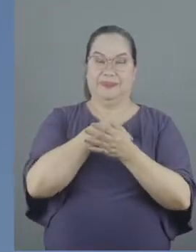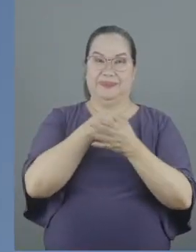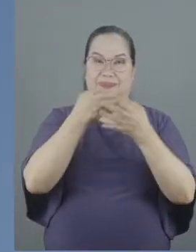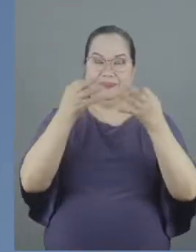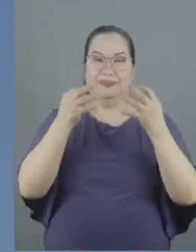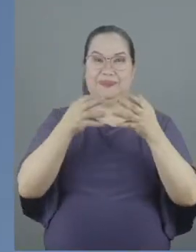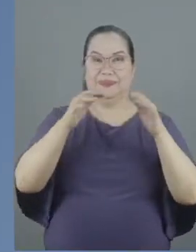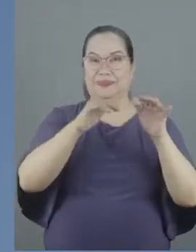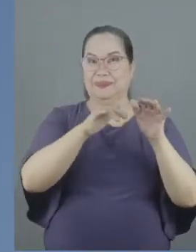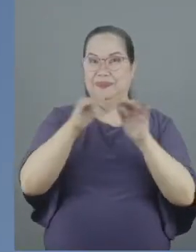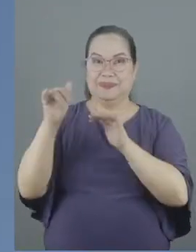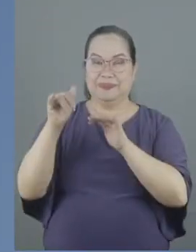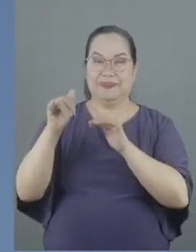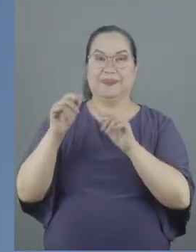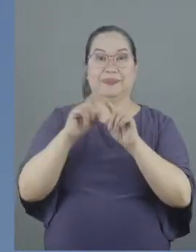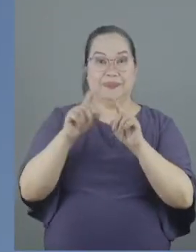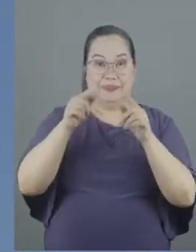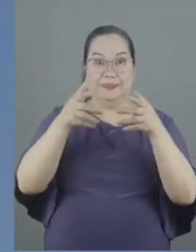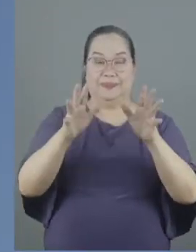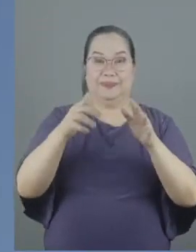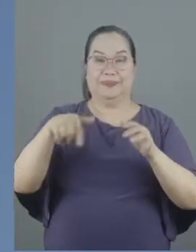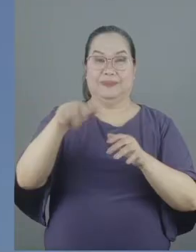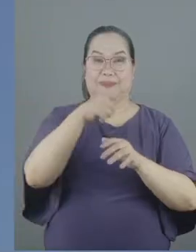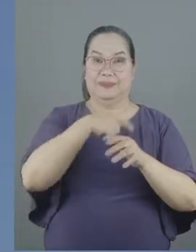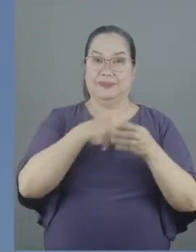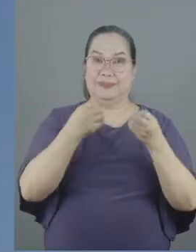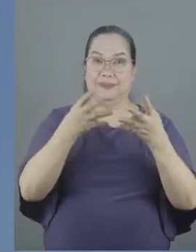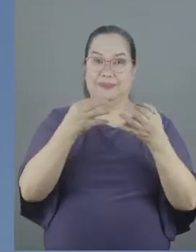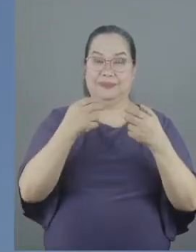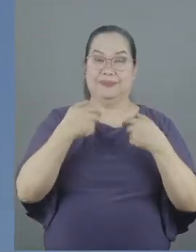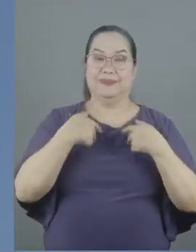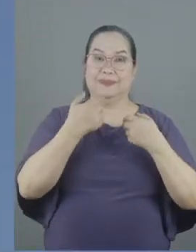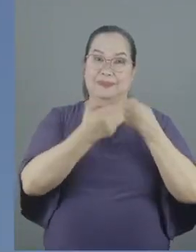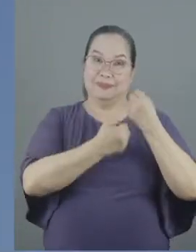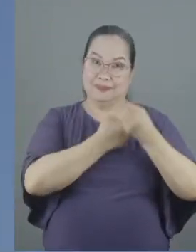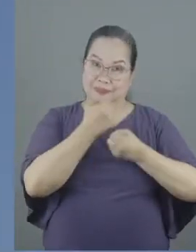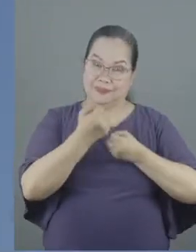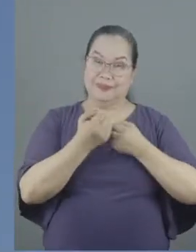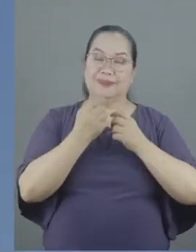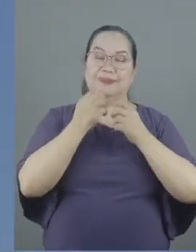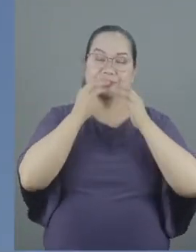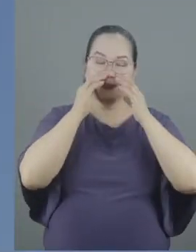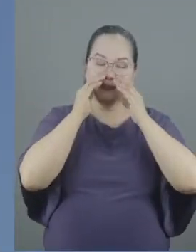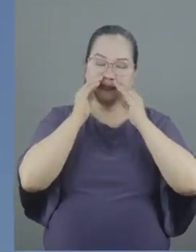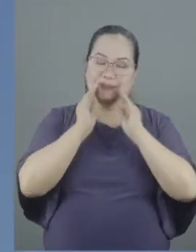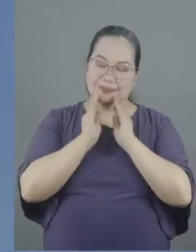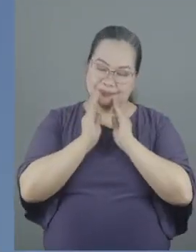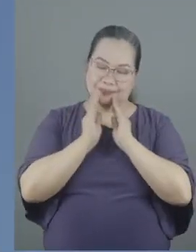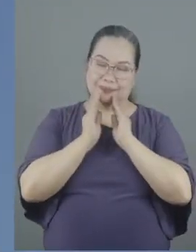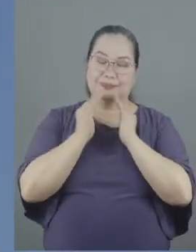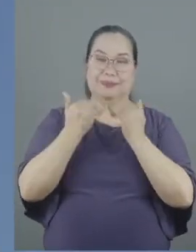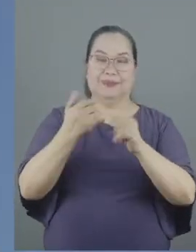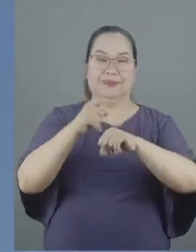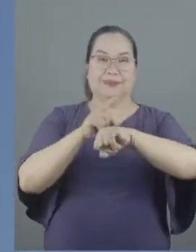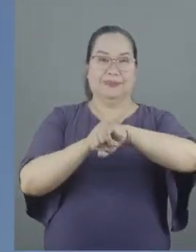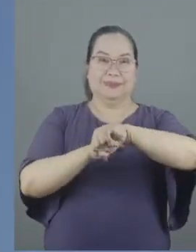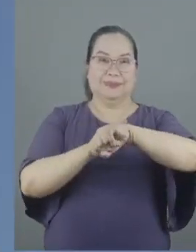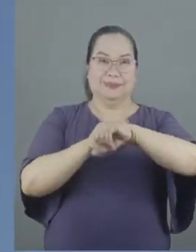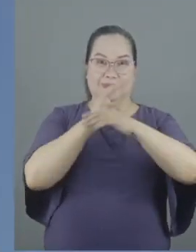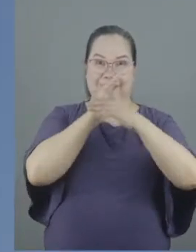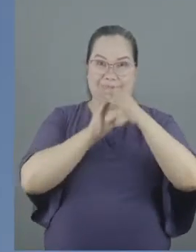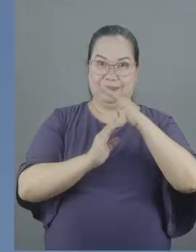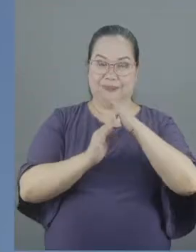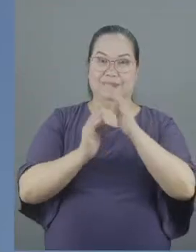leaving, but a lot of us also are grieving. Perhaps, it's about time for us to humbly come